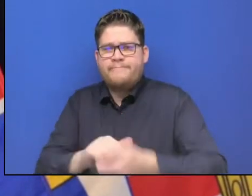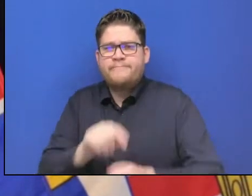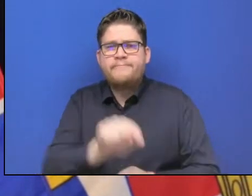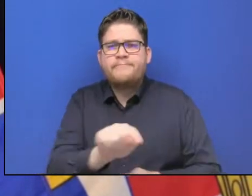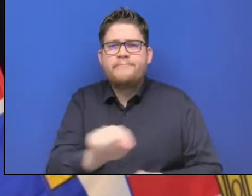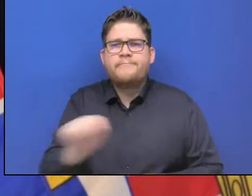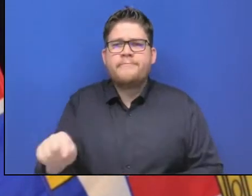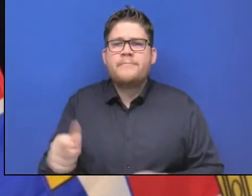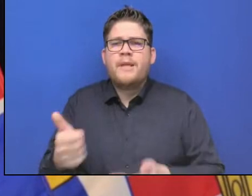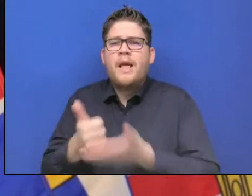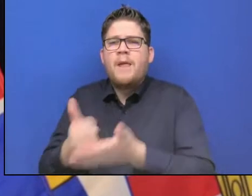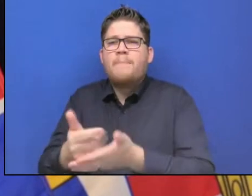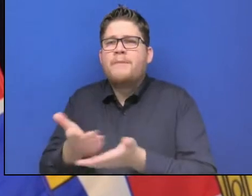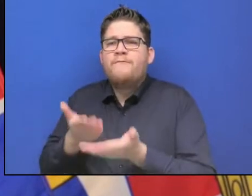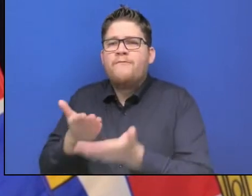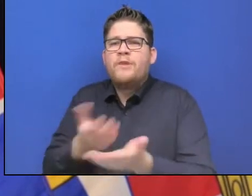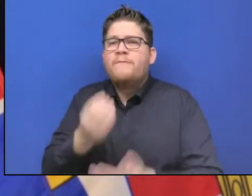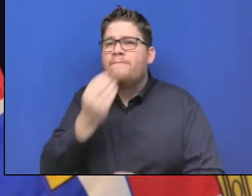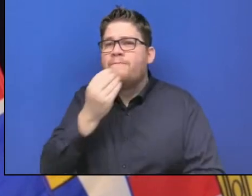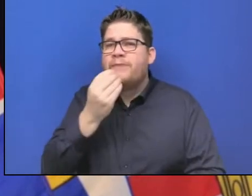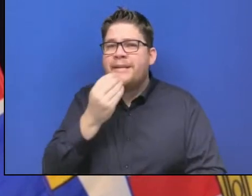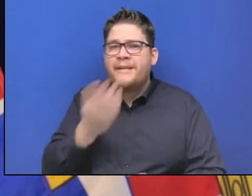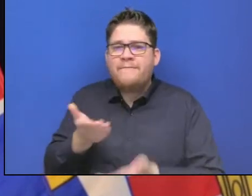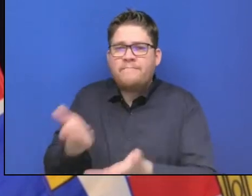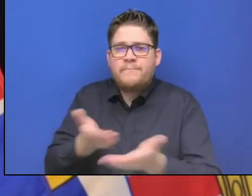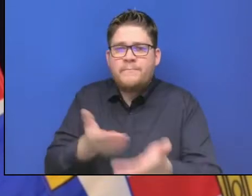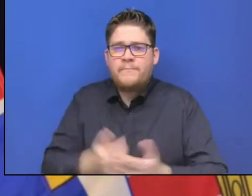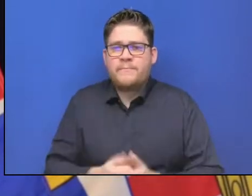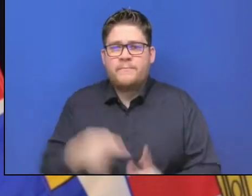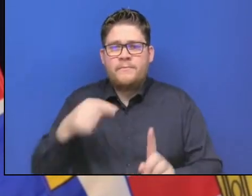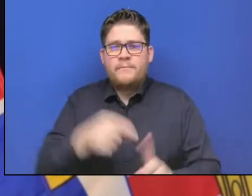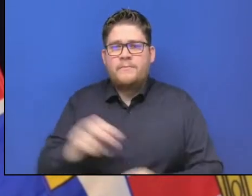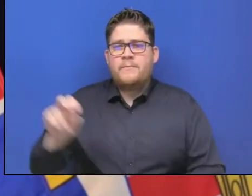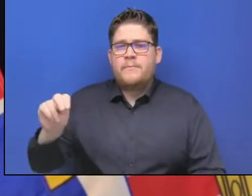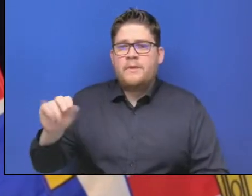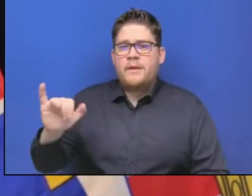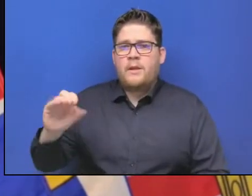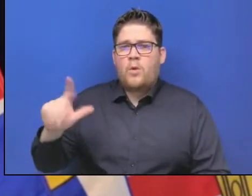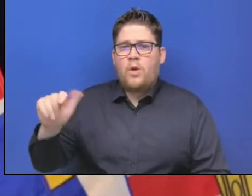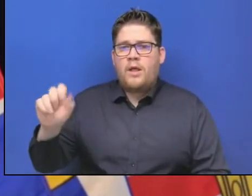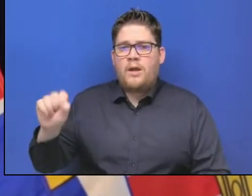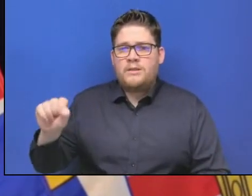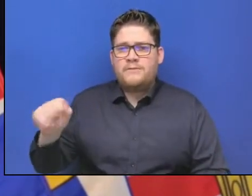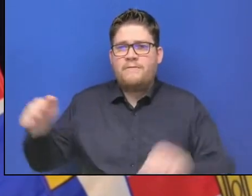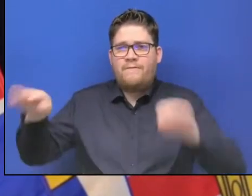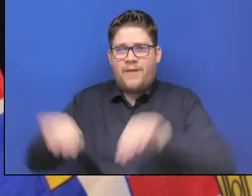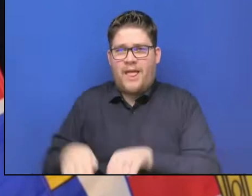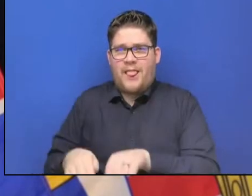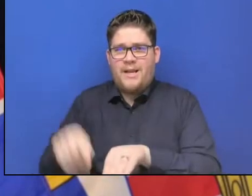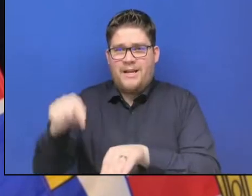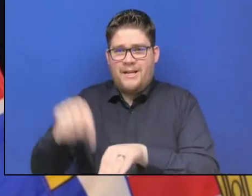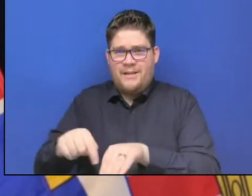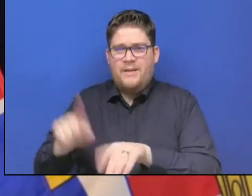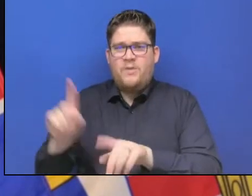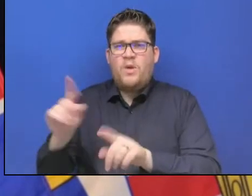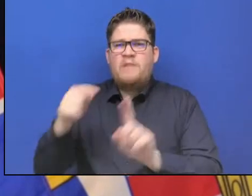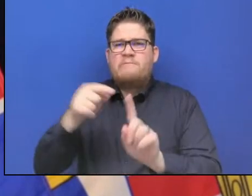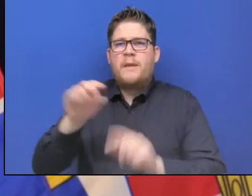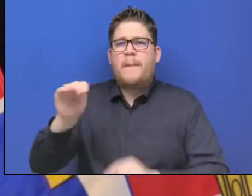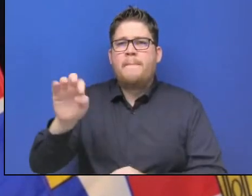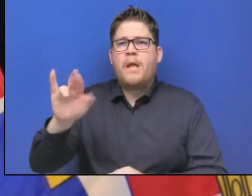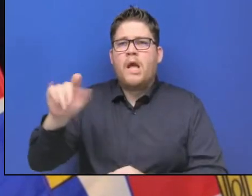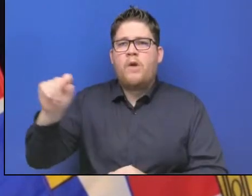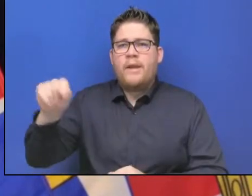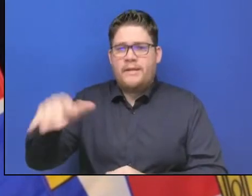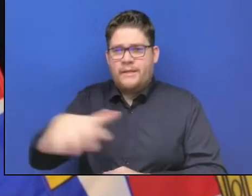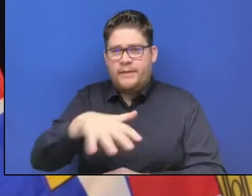Valley. Ranchers and small lot farms, particularly in merit, have sustained huge feed losses. The BC